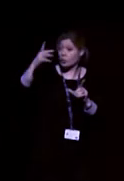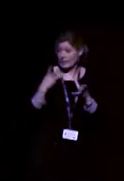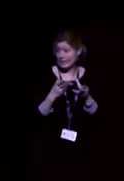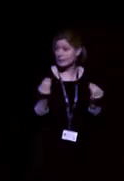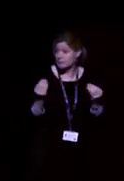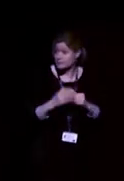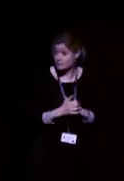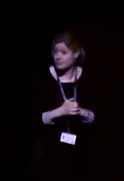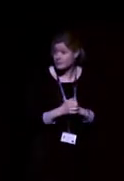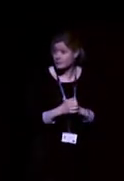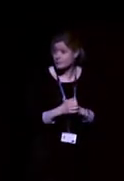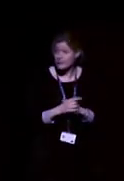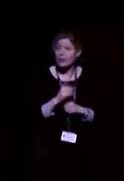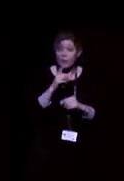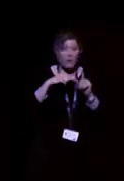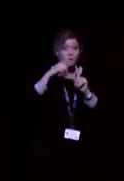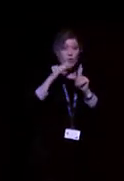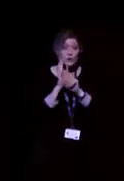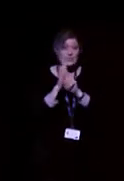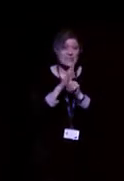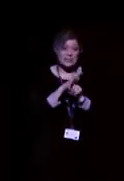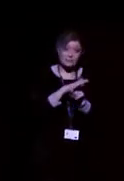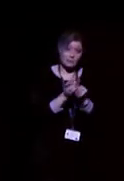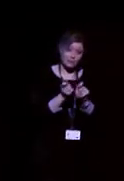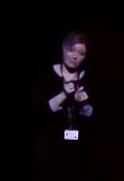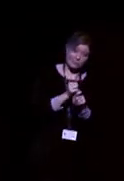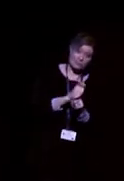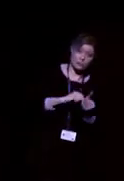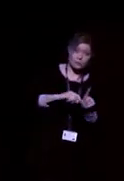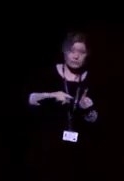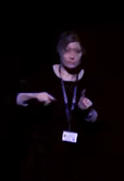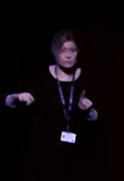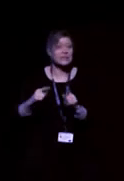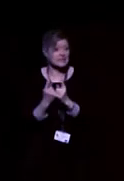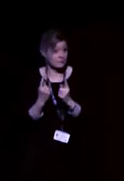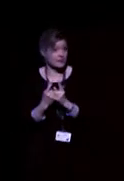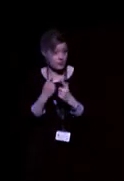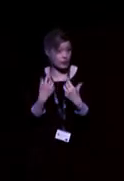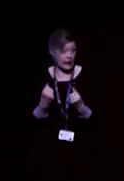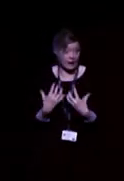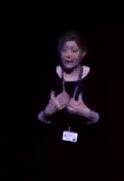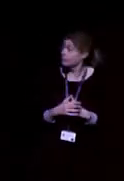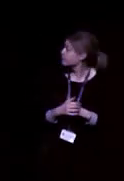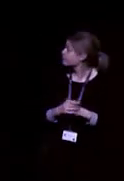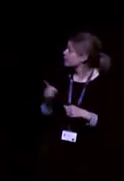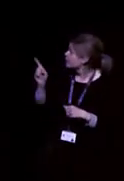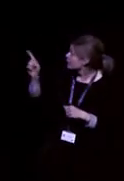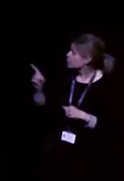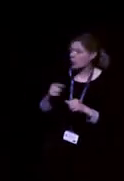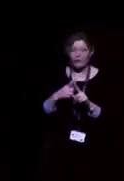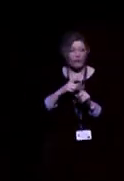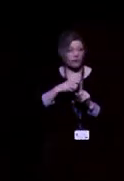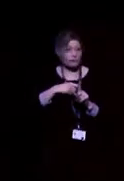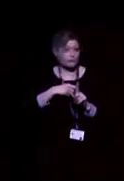compression is a fairly new technology which considers this. So in a lot of cases, when people